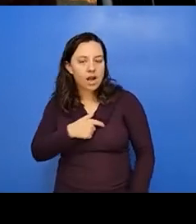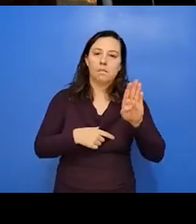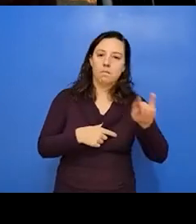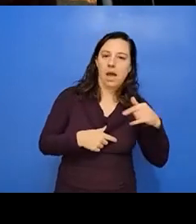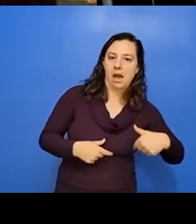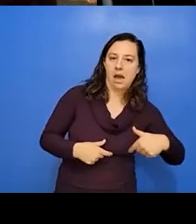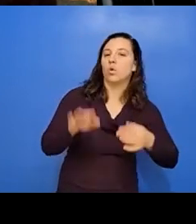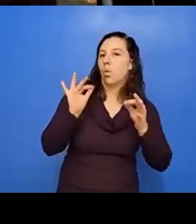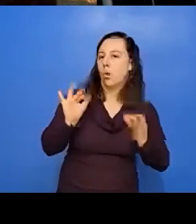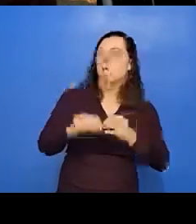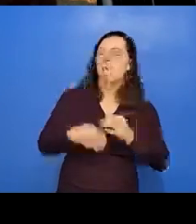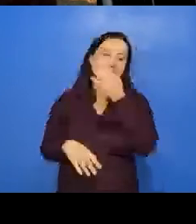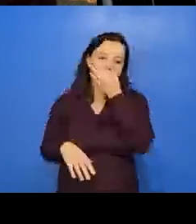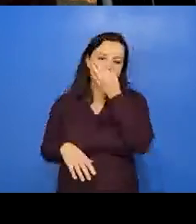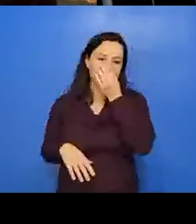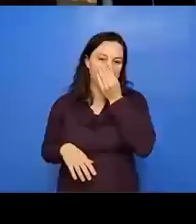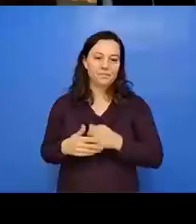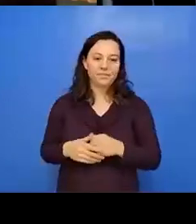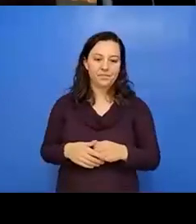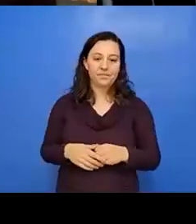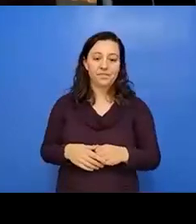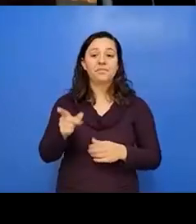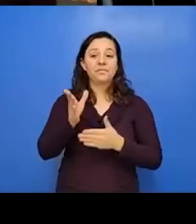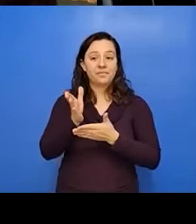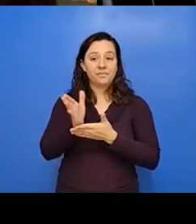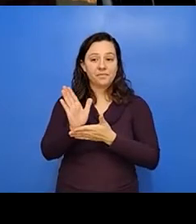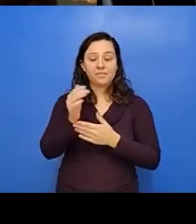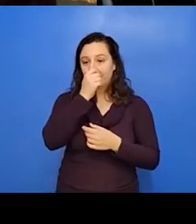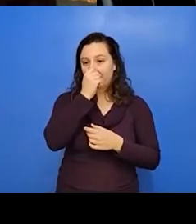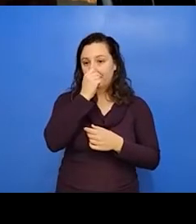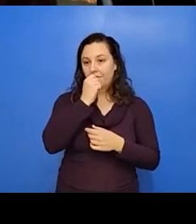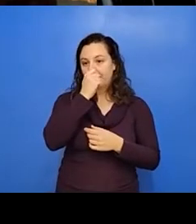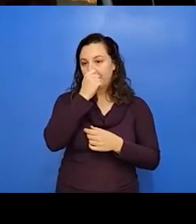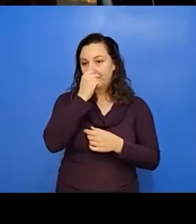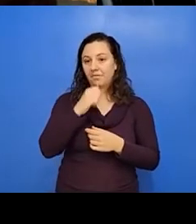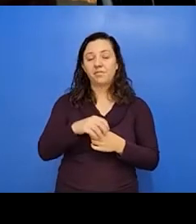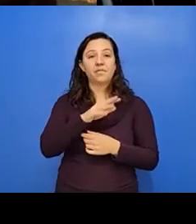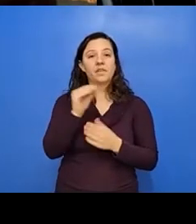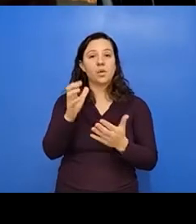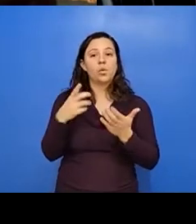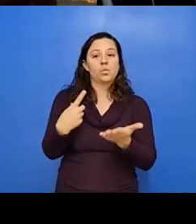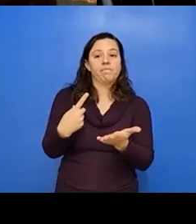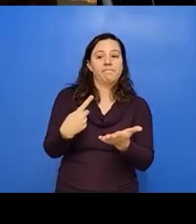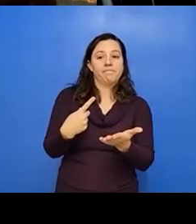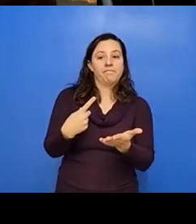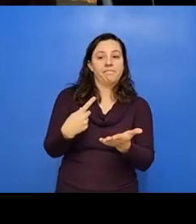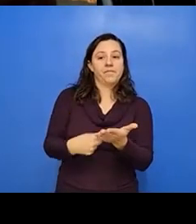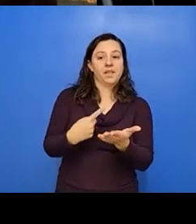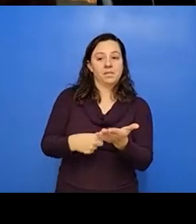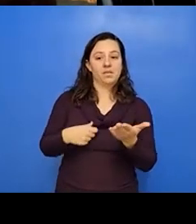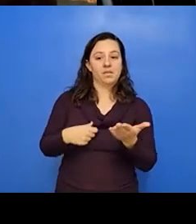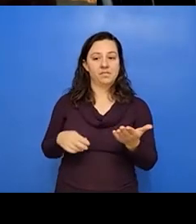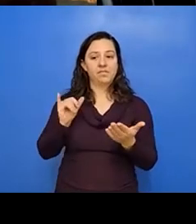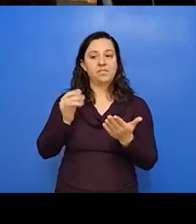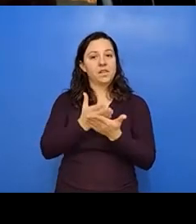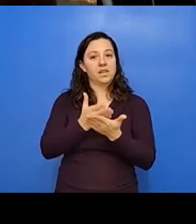so, so with that, I, I just, I did want to talk a little bit about, you know, the stuff that we, we, we